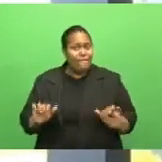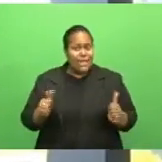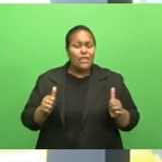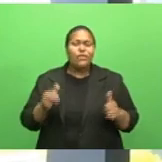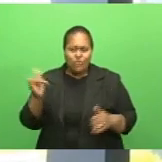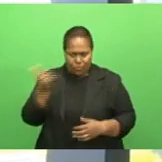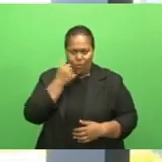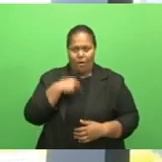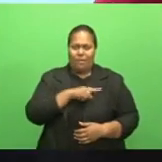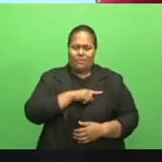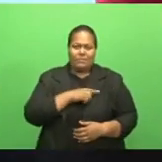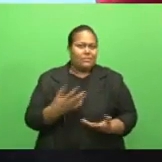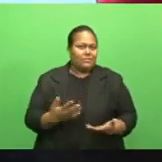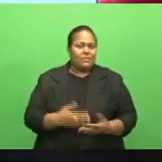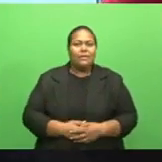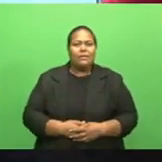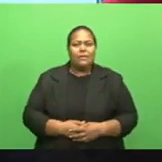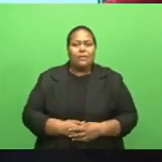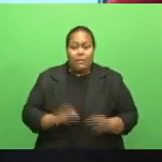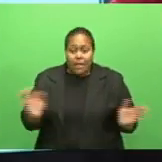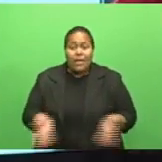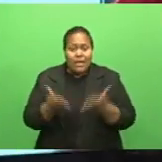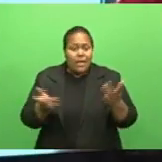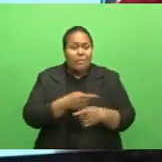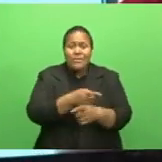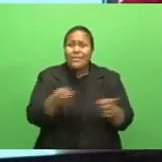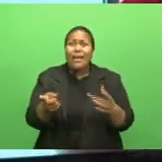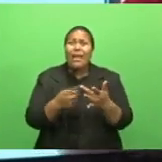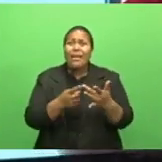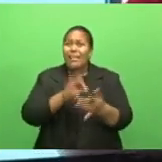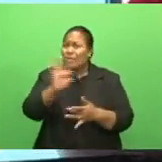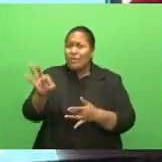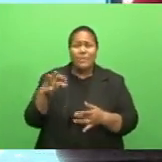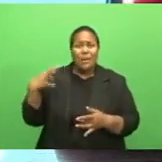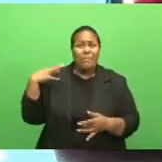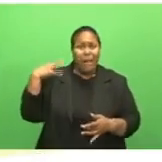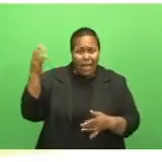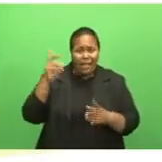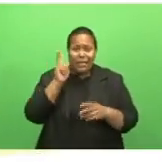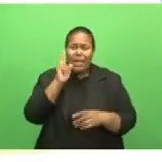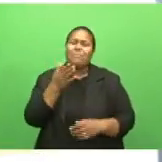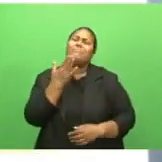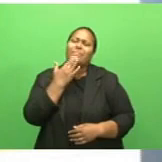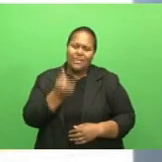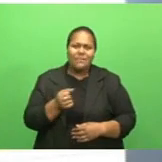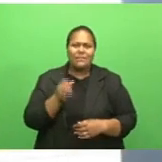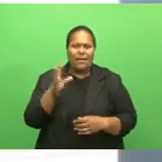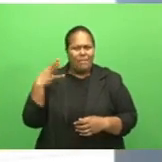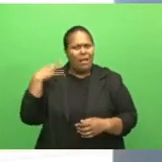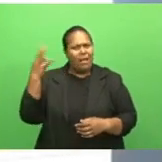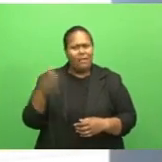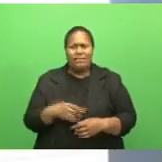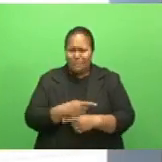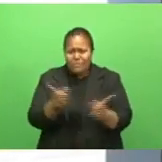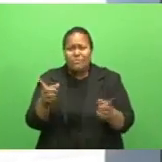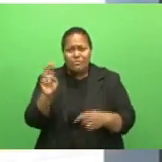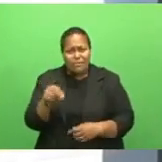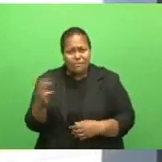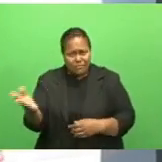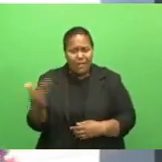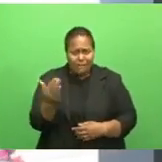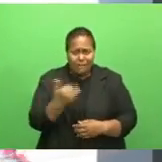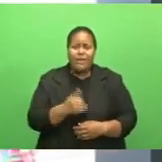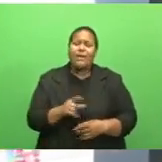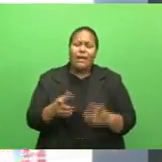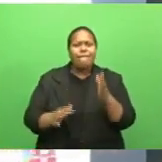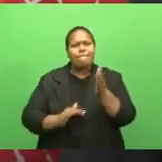She is also urging the remaining recipients who are yet to submit their applications to do so. They need to come in and recertify. They need